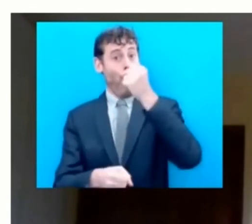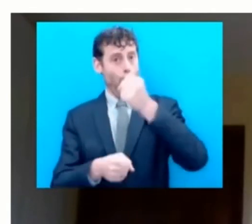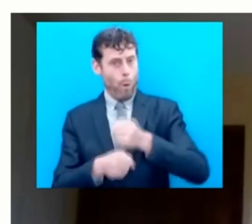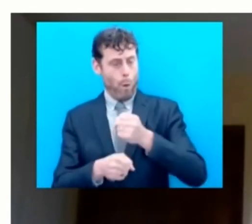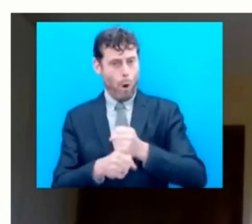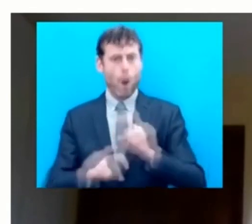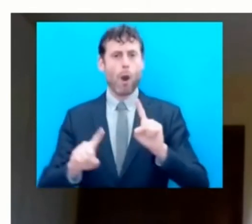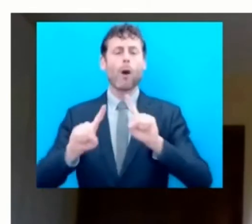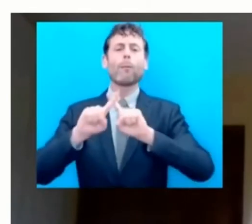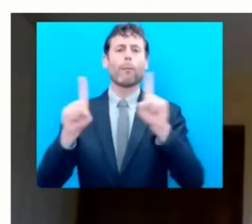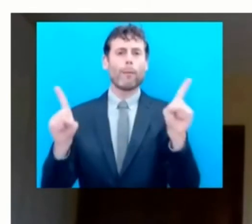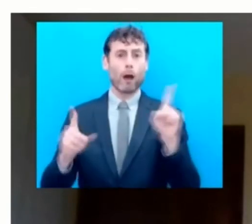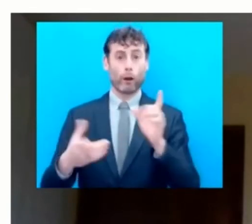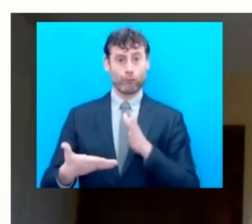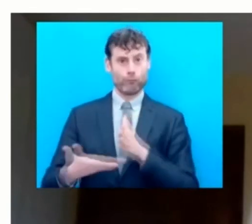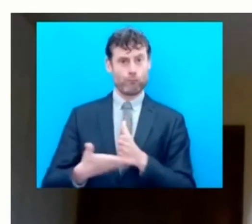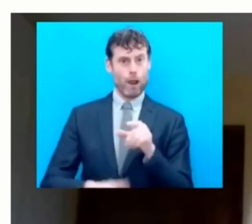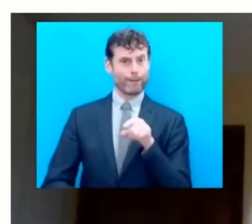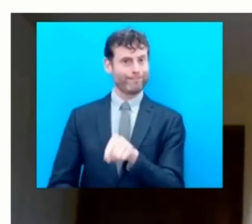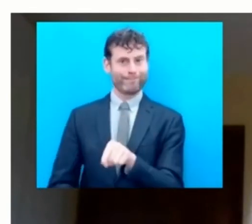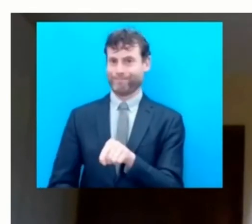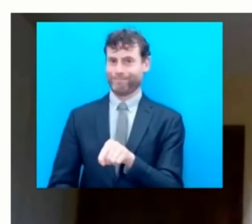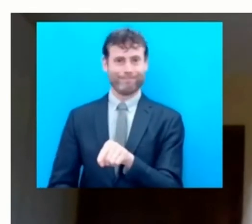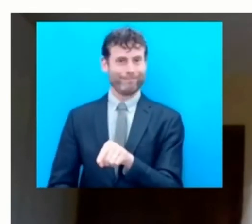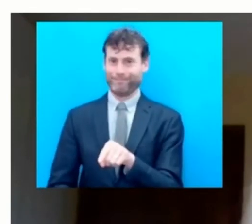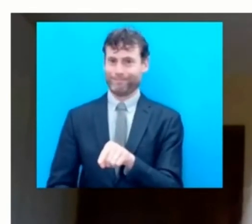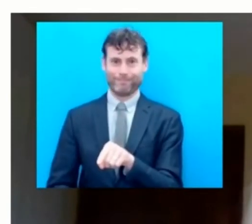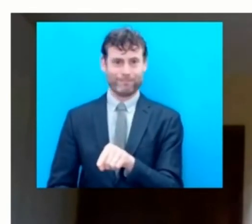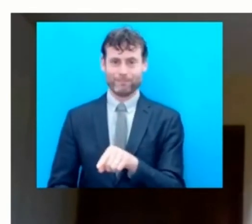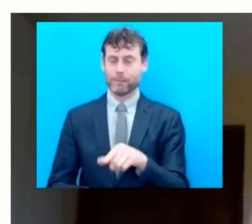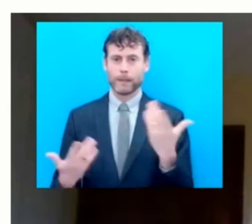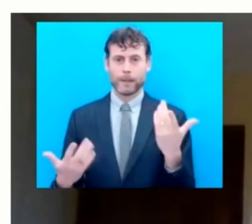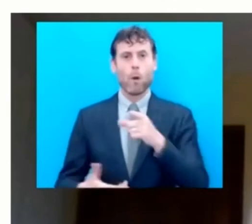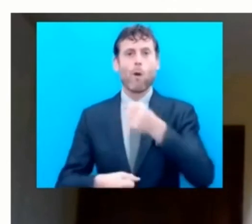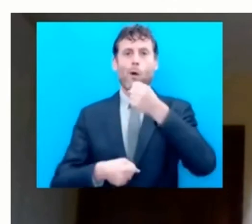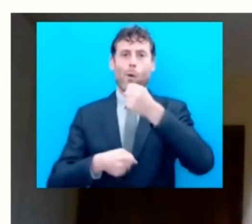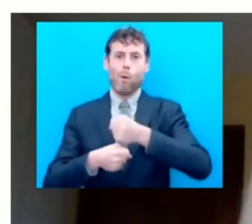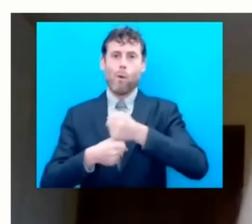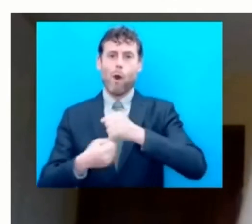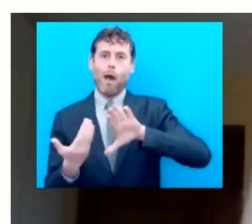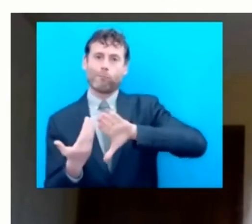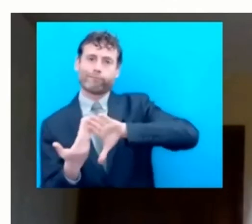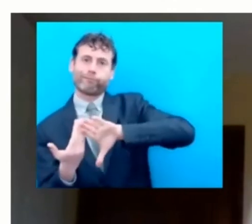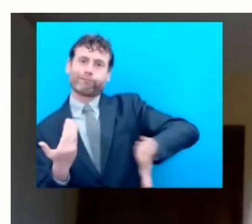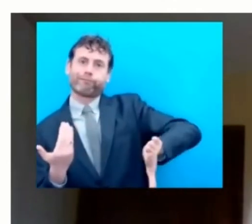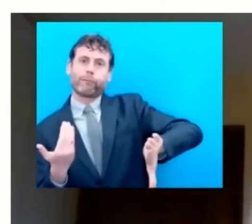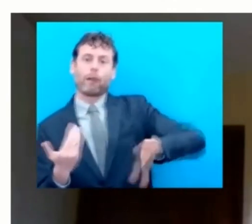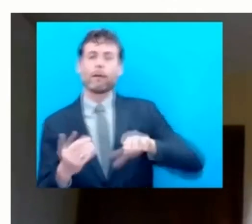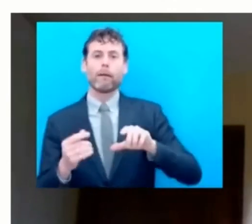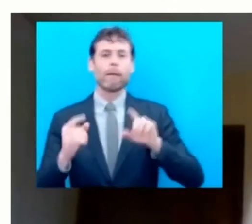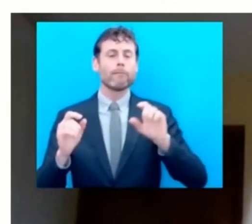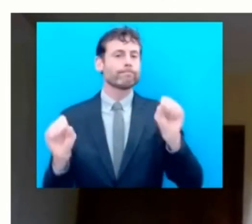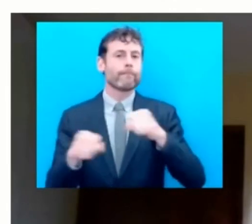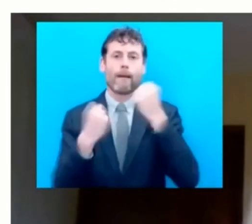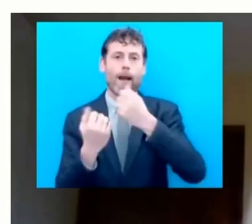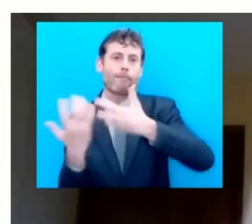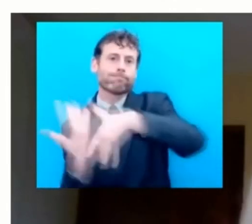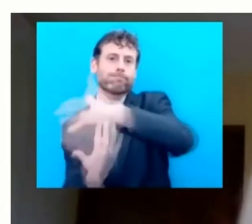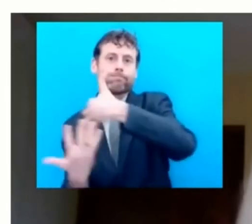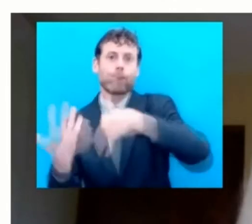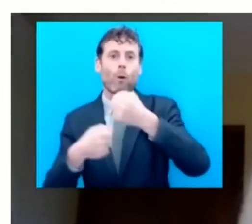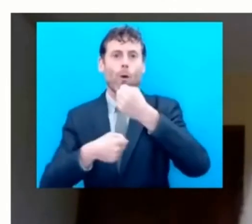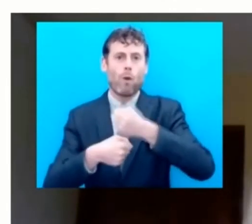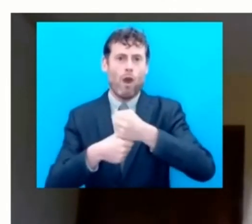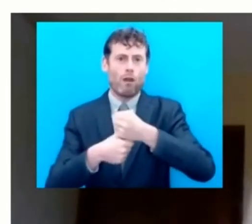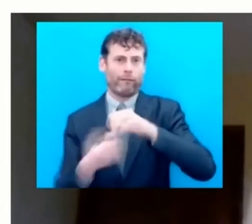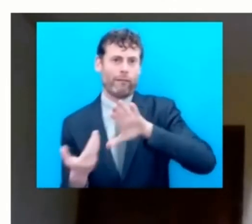than one century state's policy of forced segregation, the more than 100 discriminatory laws that